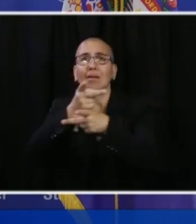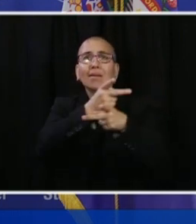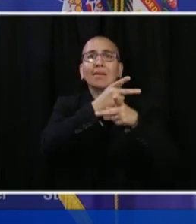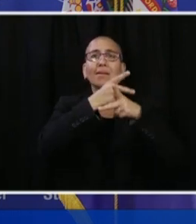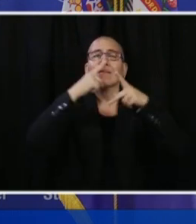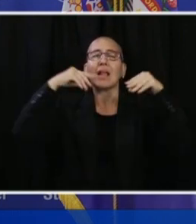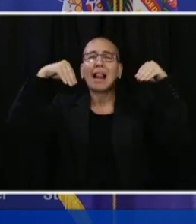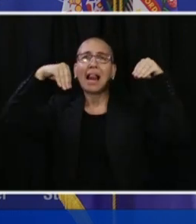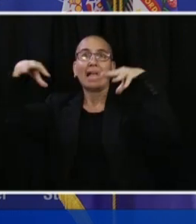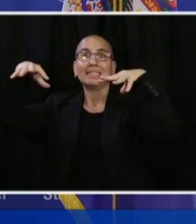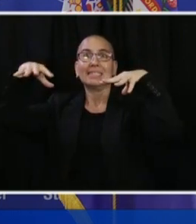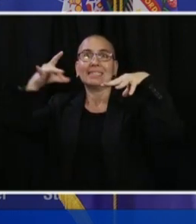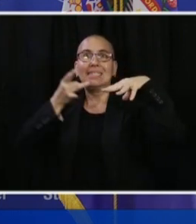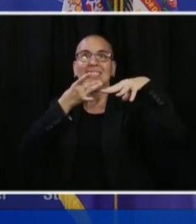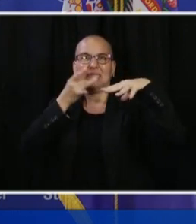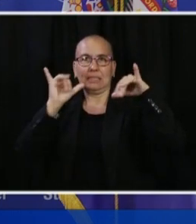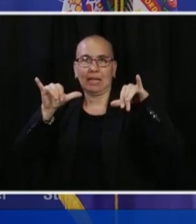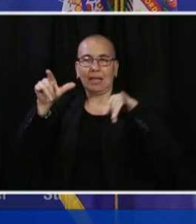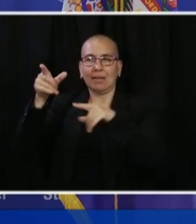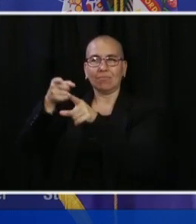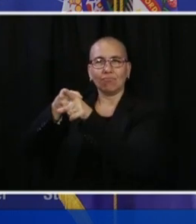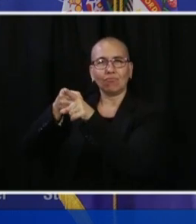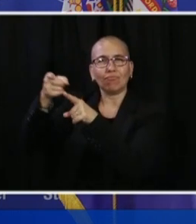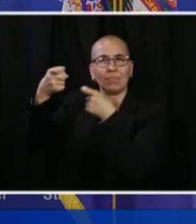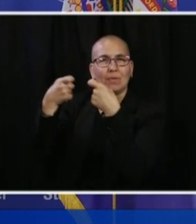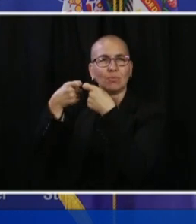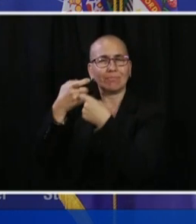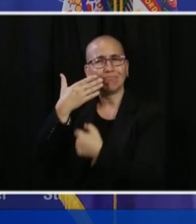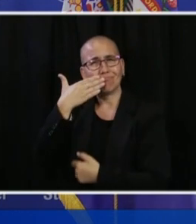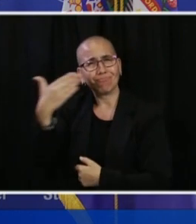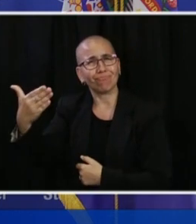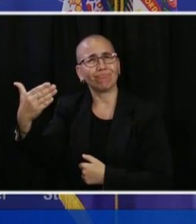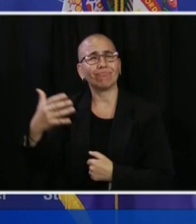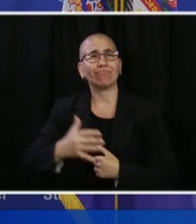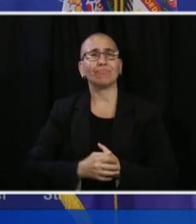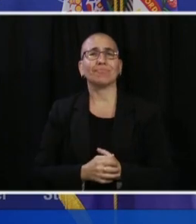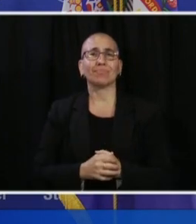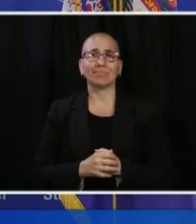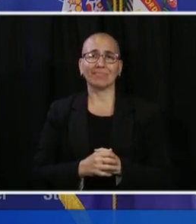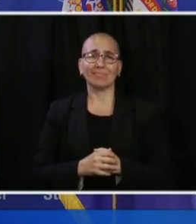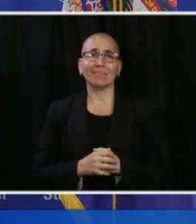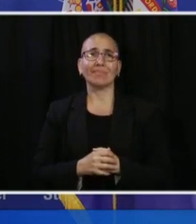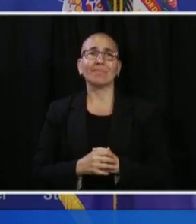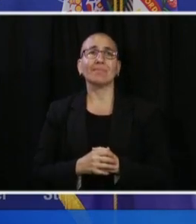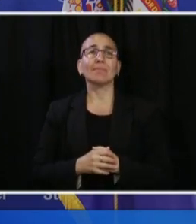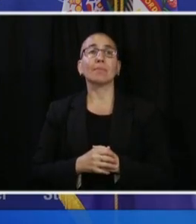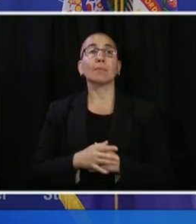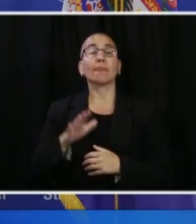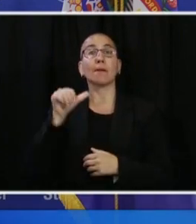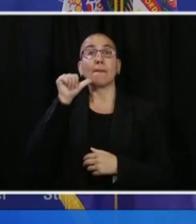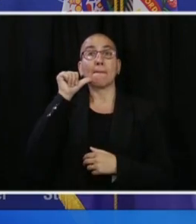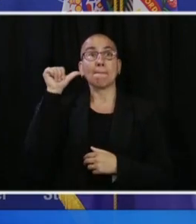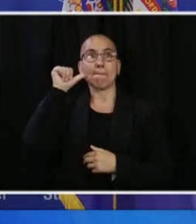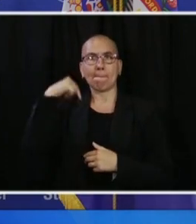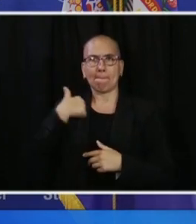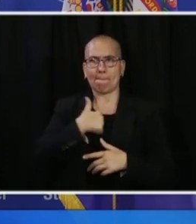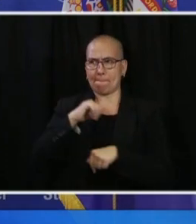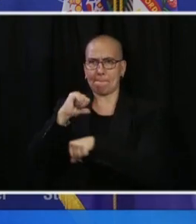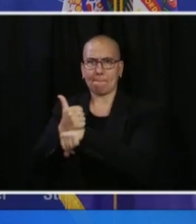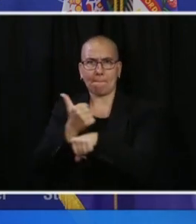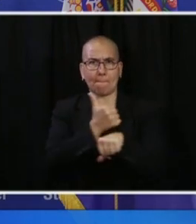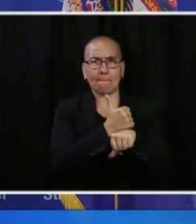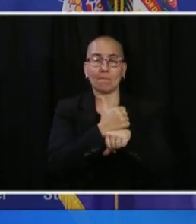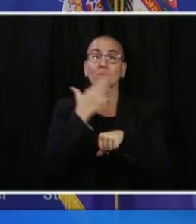Also, speaking of and watching yesterday, the whole nature of why we do these things is to allow for that peaceful expression.